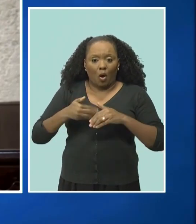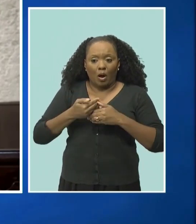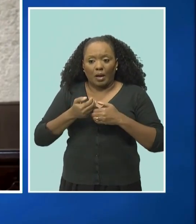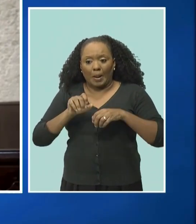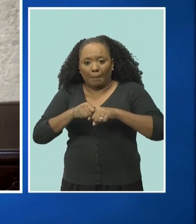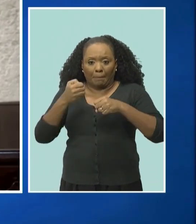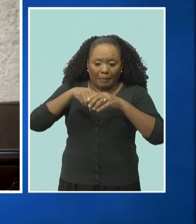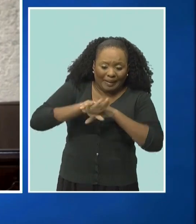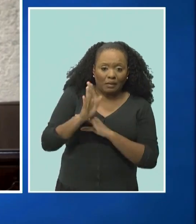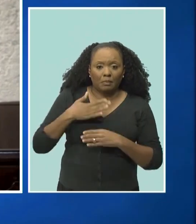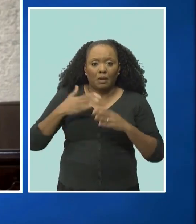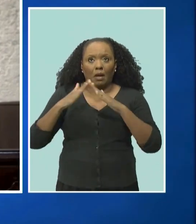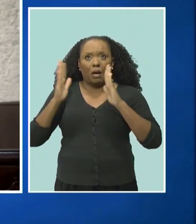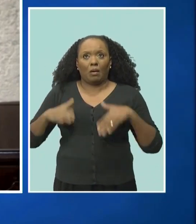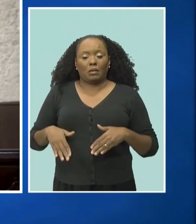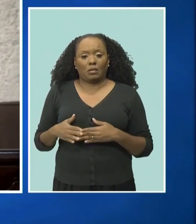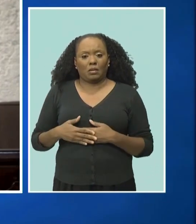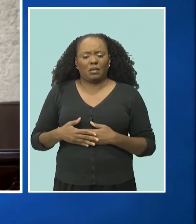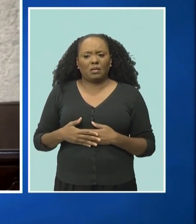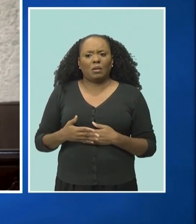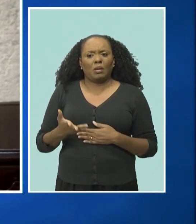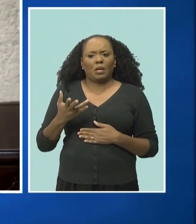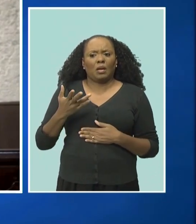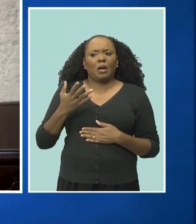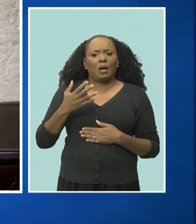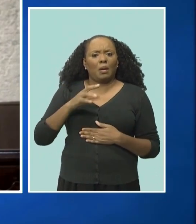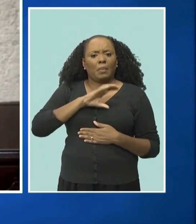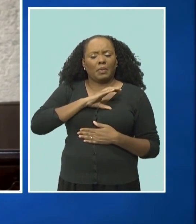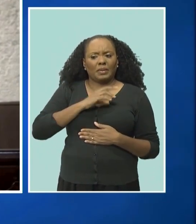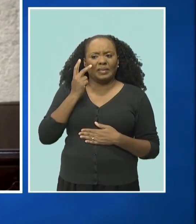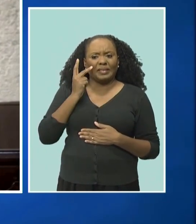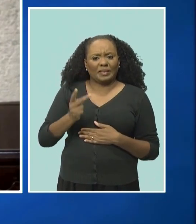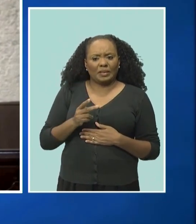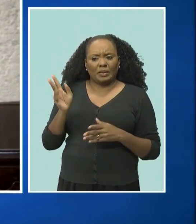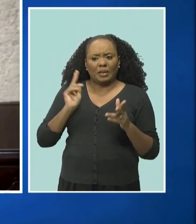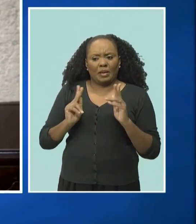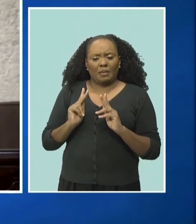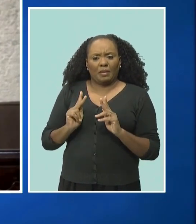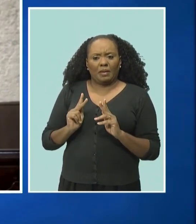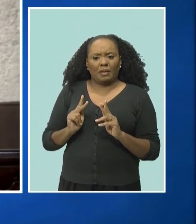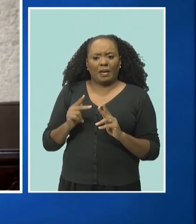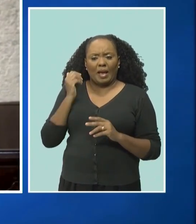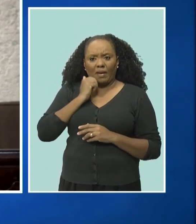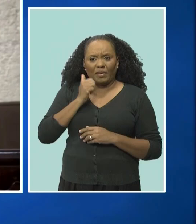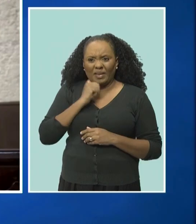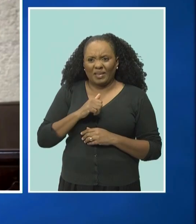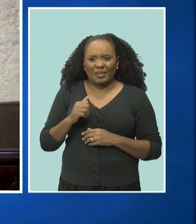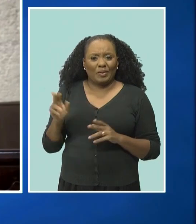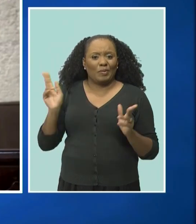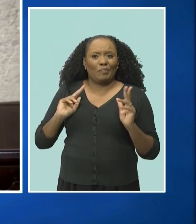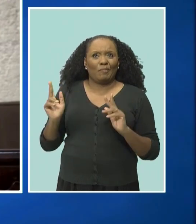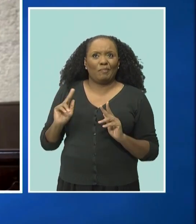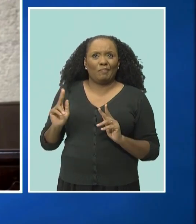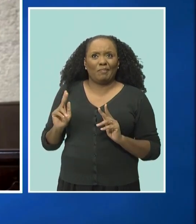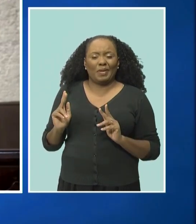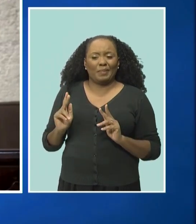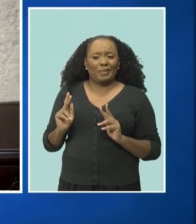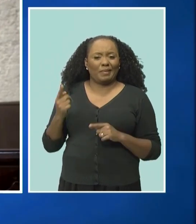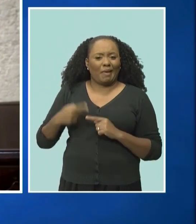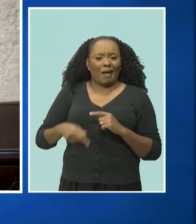a police officer that sees these people every day, and then they're undercover in Barbados. They know their faces.